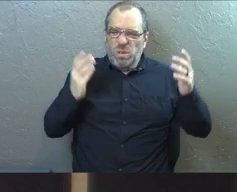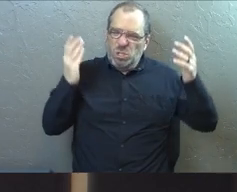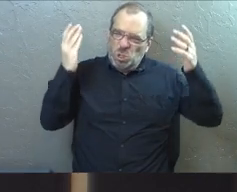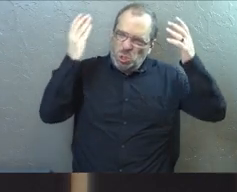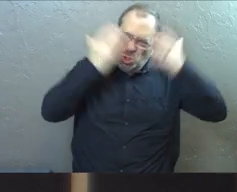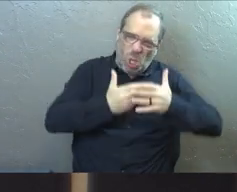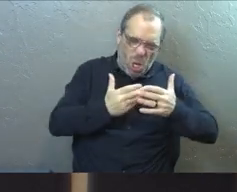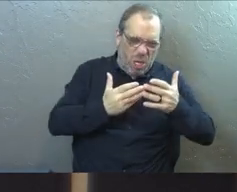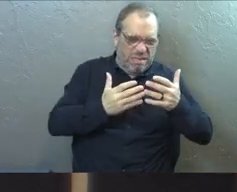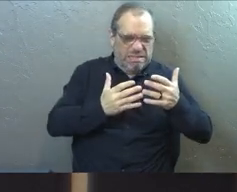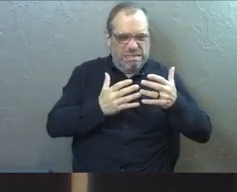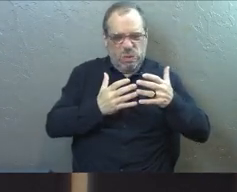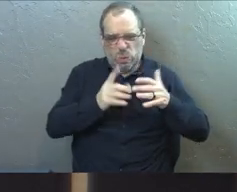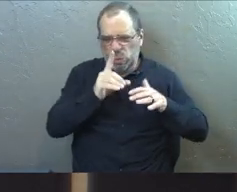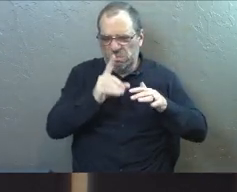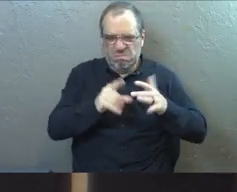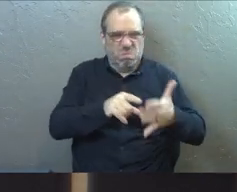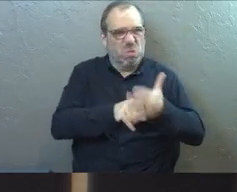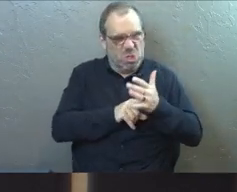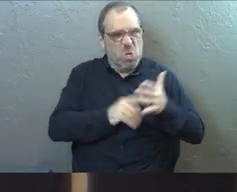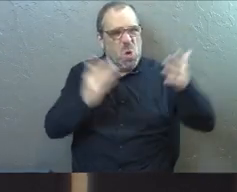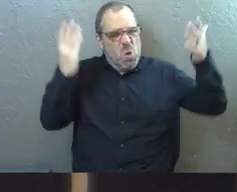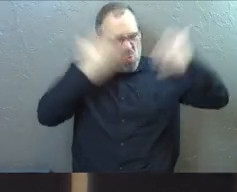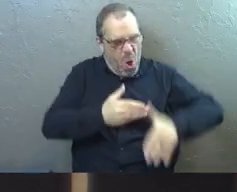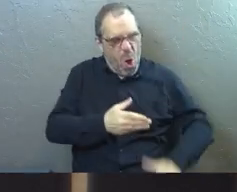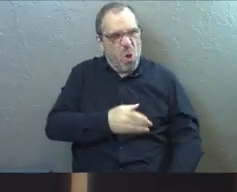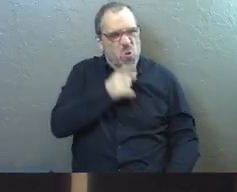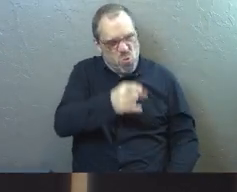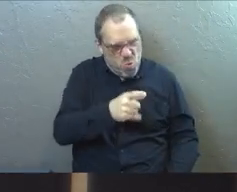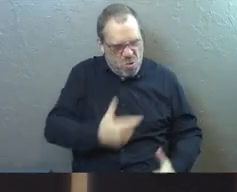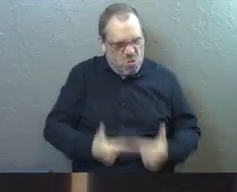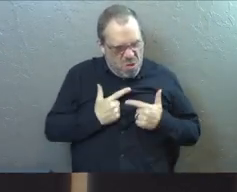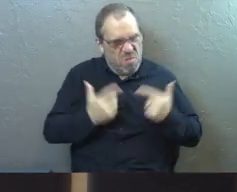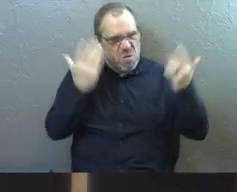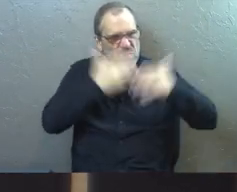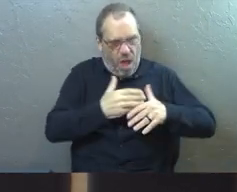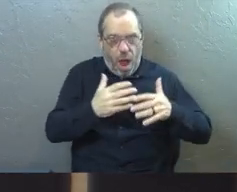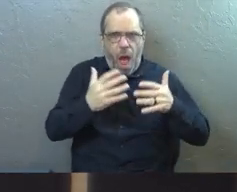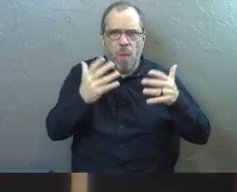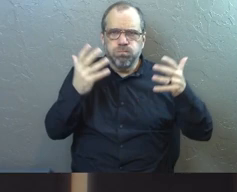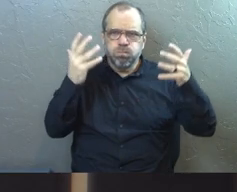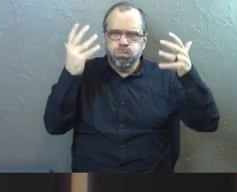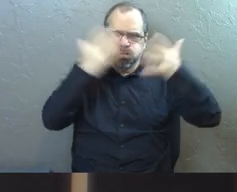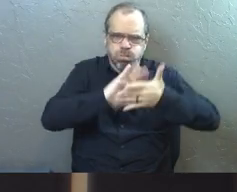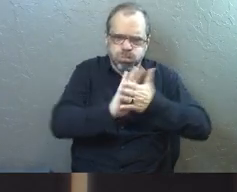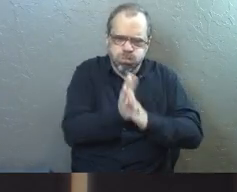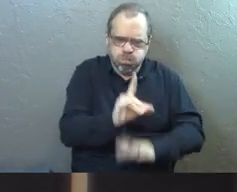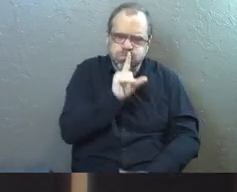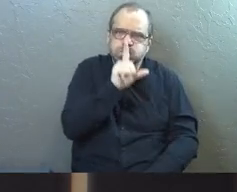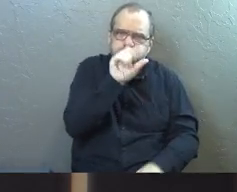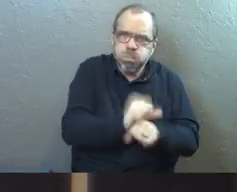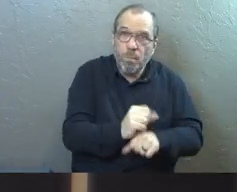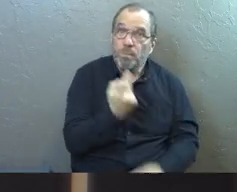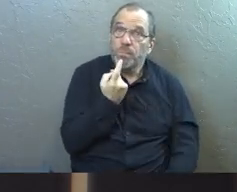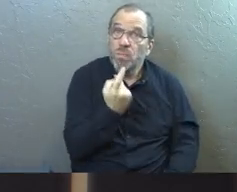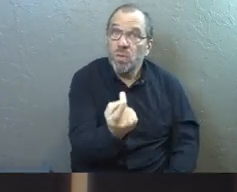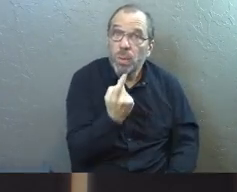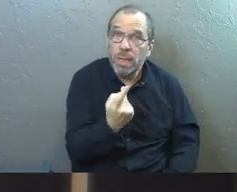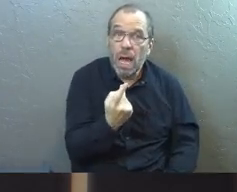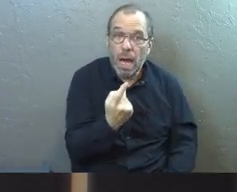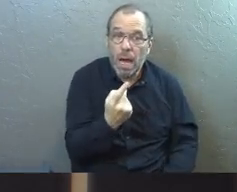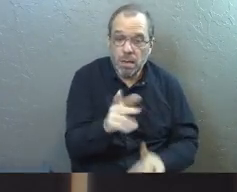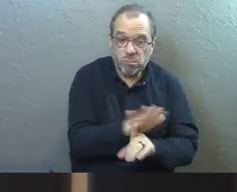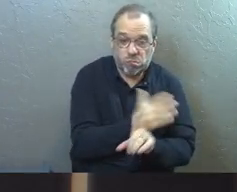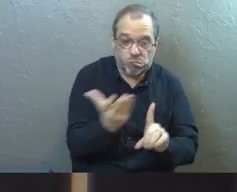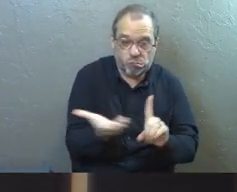And all of a sudden, like darkness showed you, this is how dark it really is. And it got real. Again, all of us, I think, are really good at